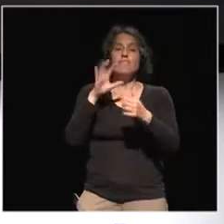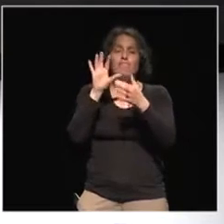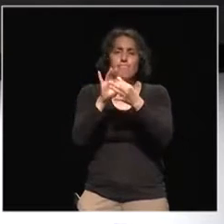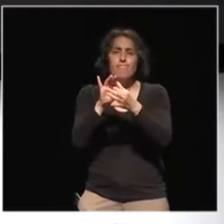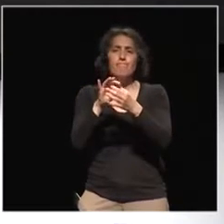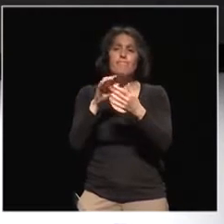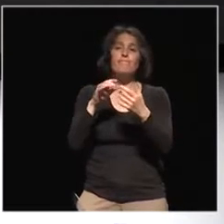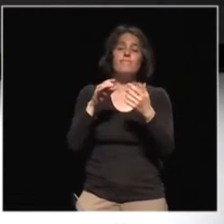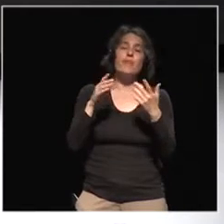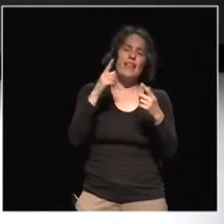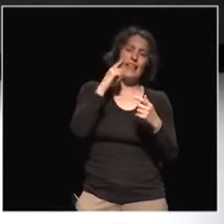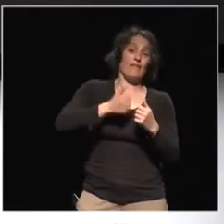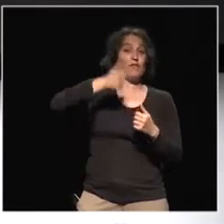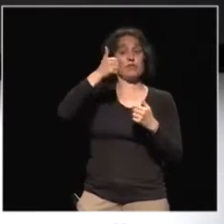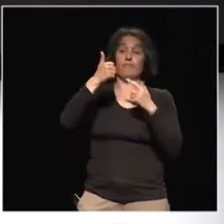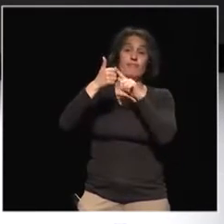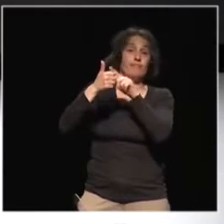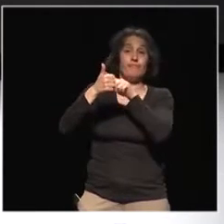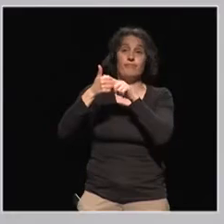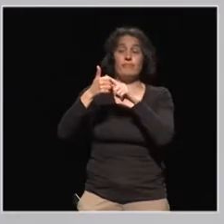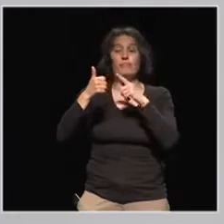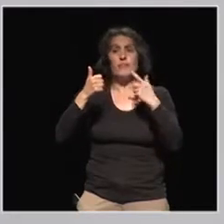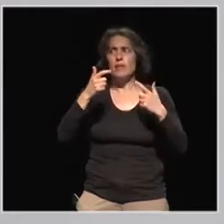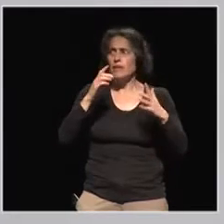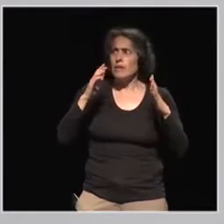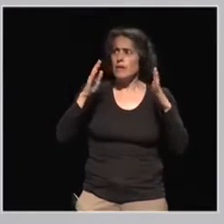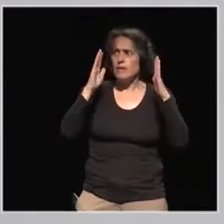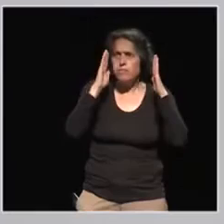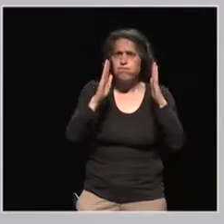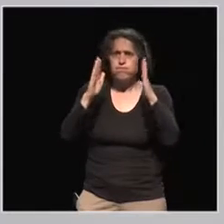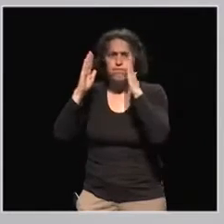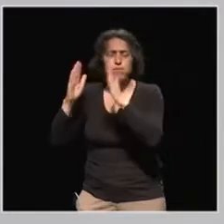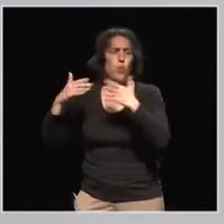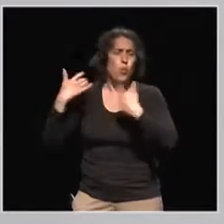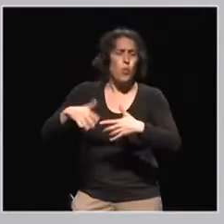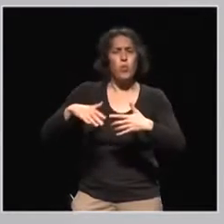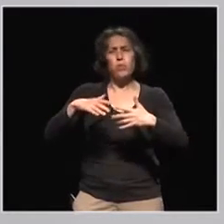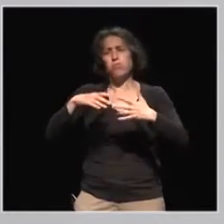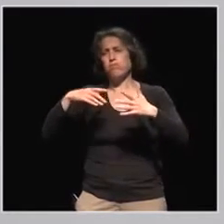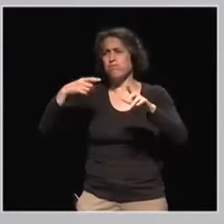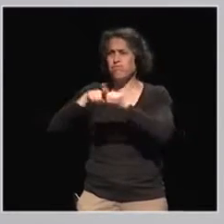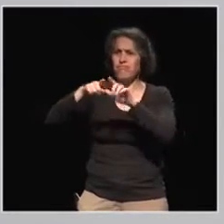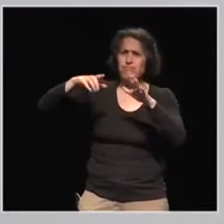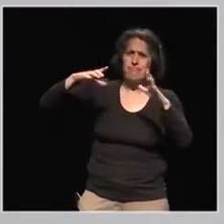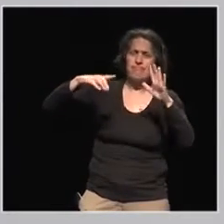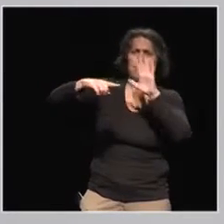we need a good sense of humor when we talk about all these serious issues. It's difficult in a black hole like this.